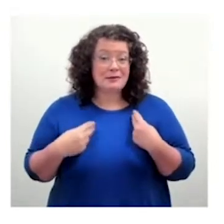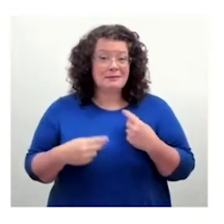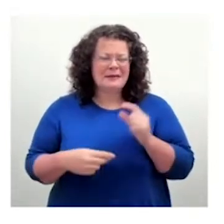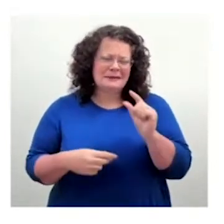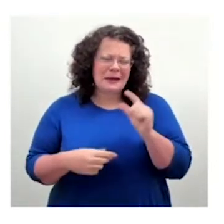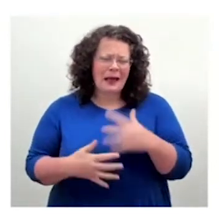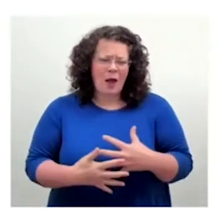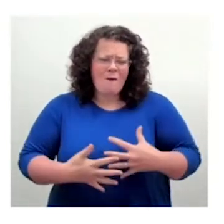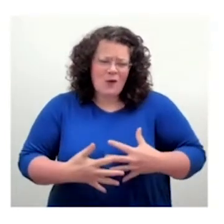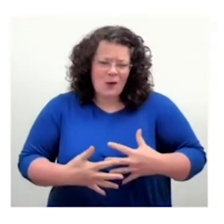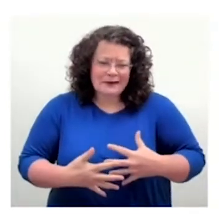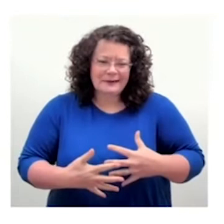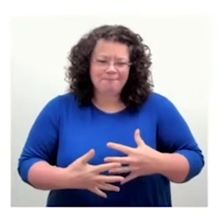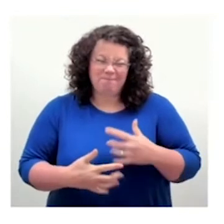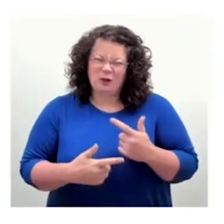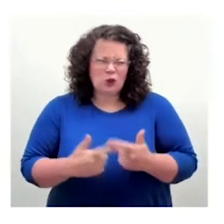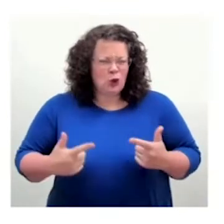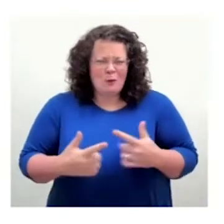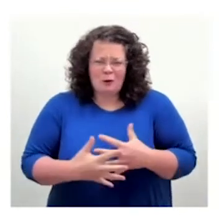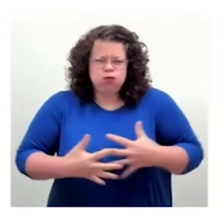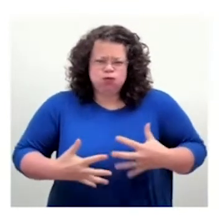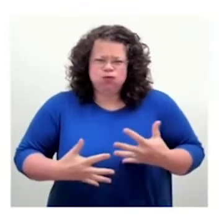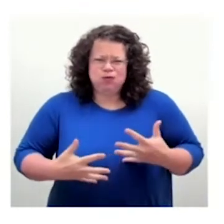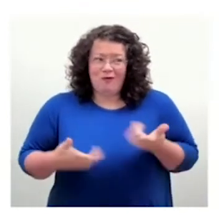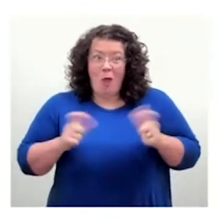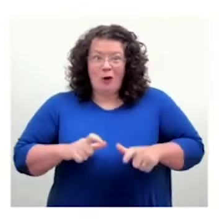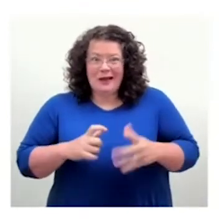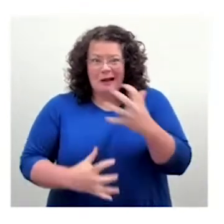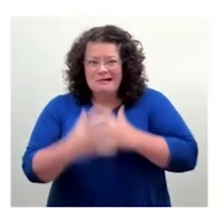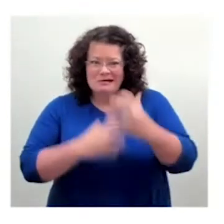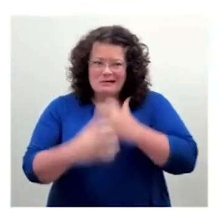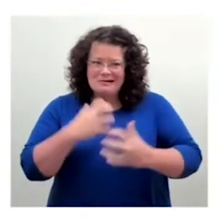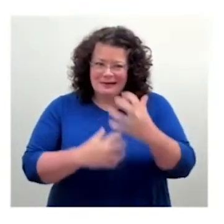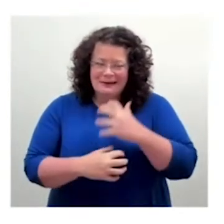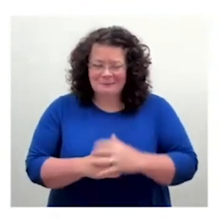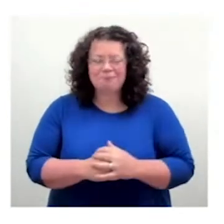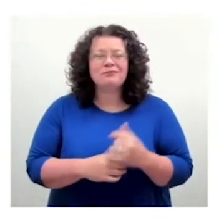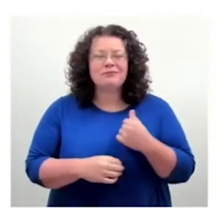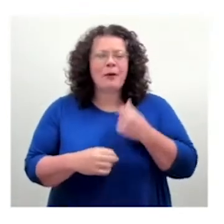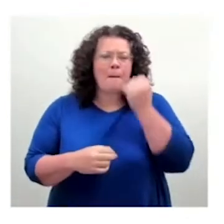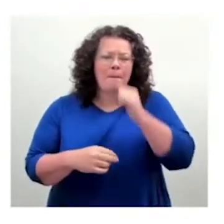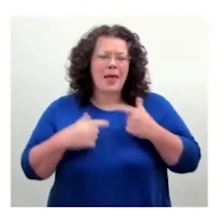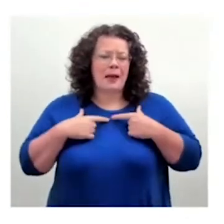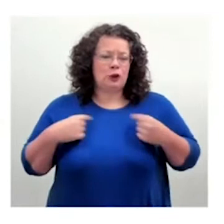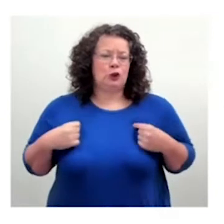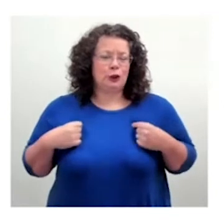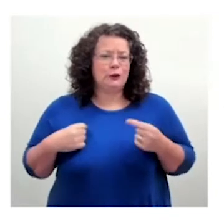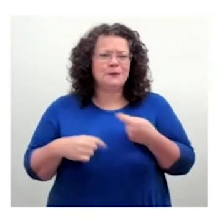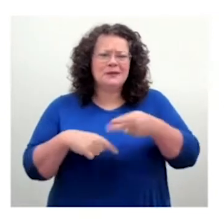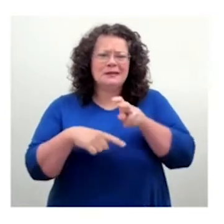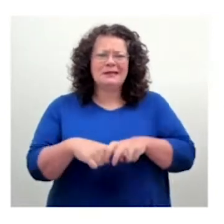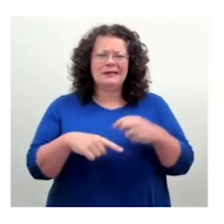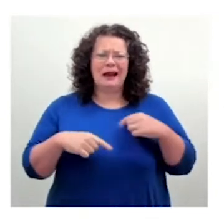a black shirt, sitting in my living room with a picture of the prehistoric A to Z behind me on the wall.